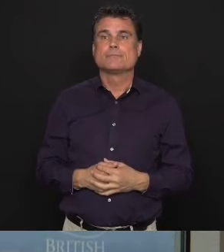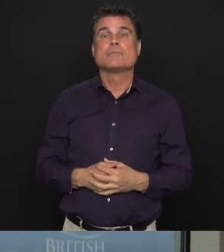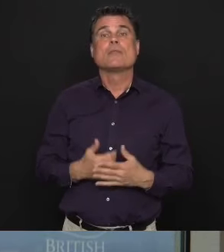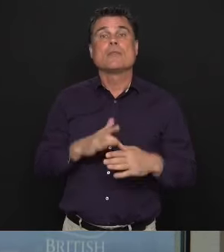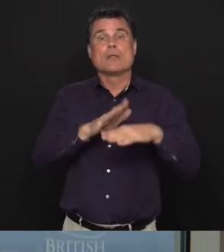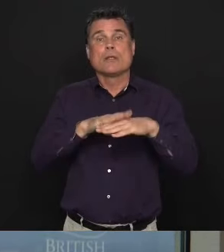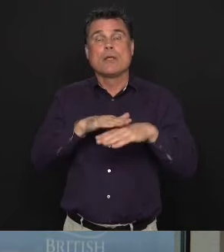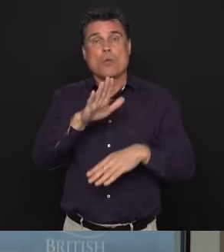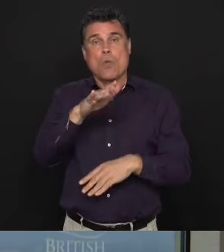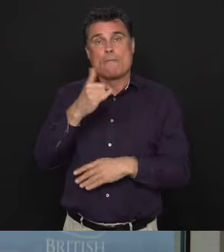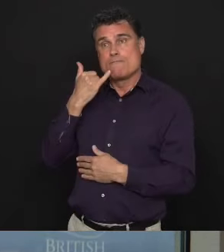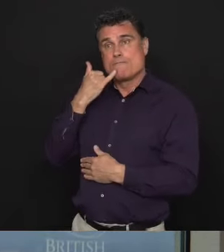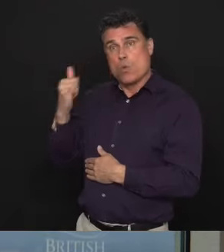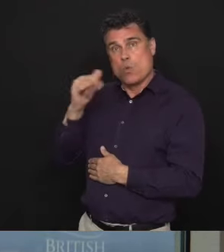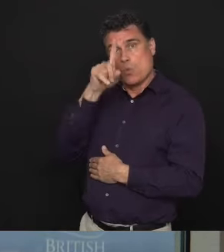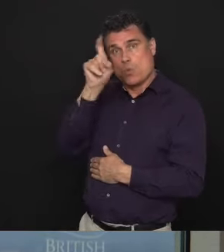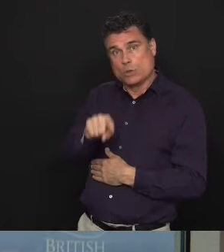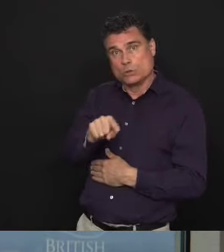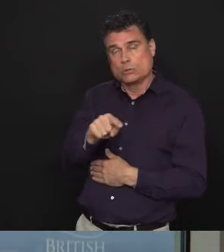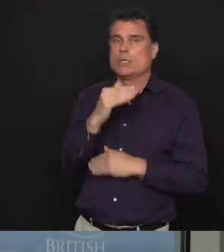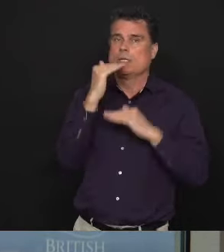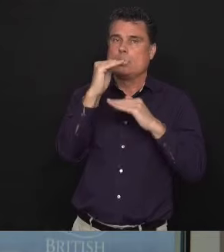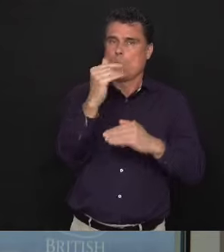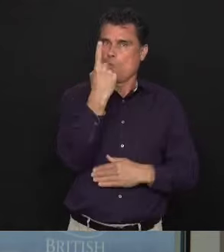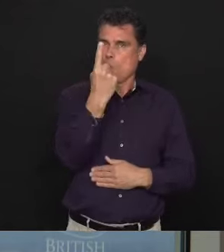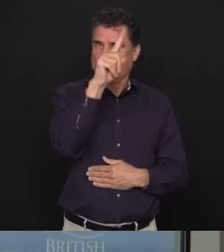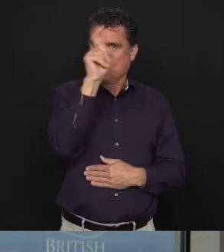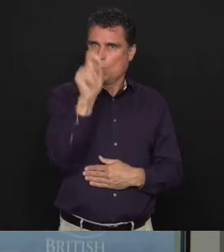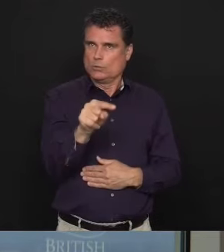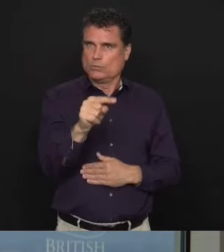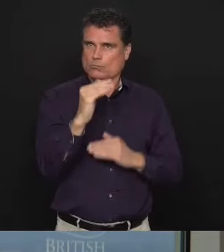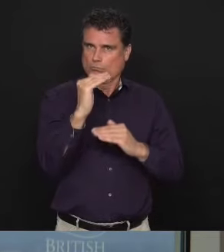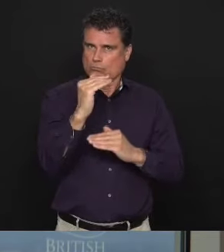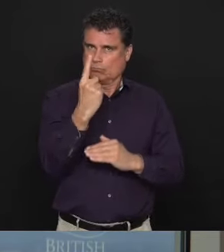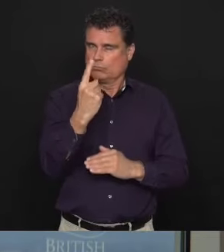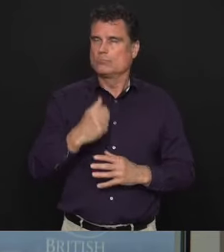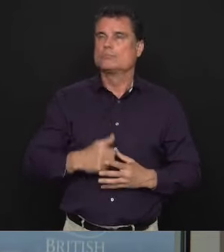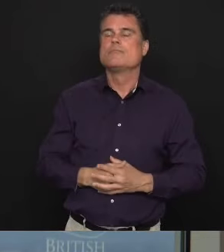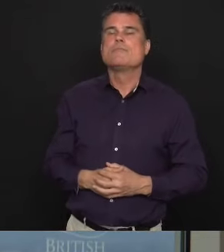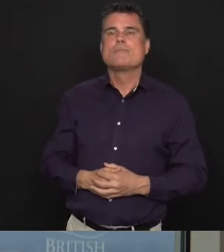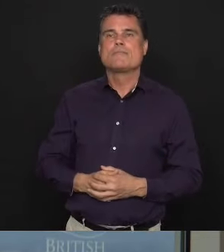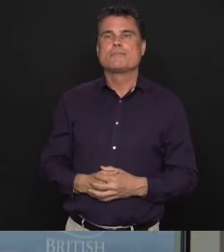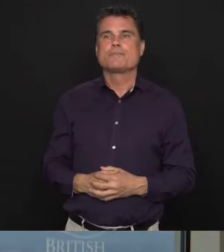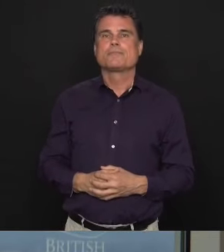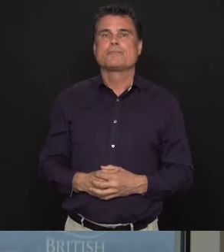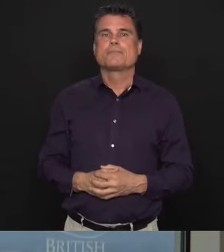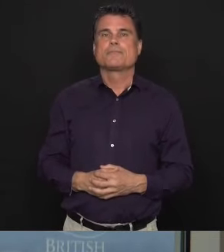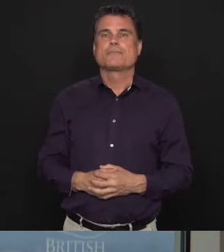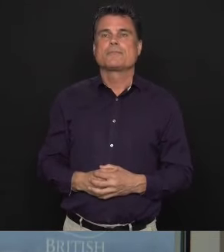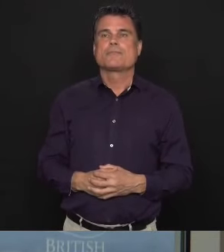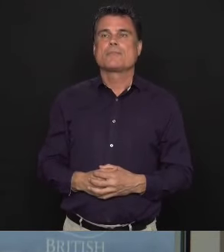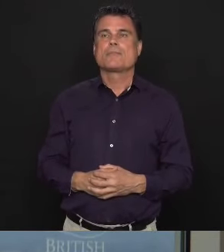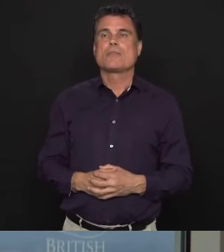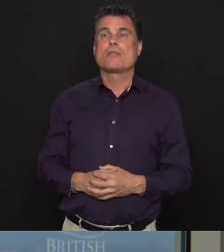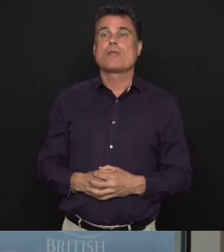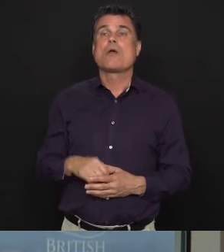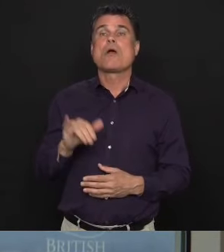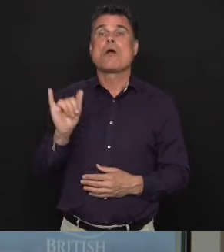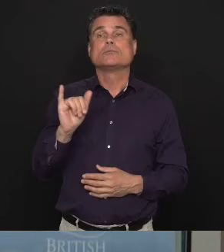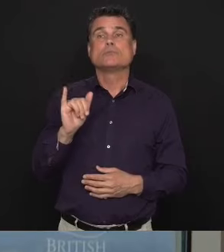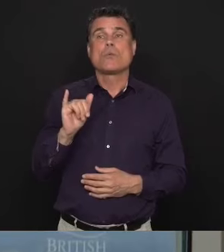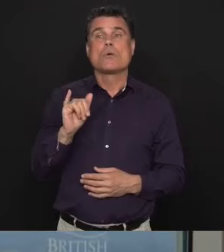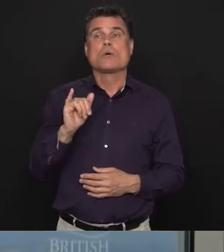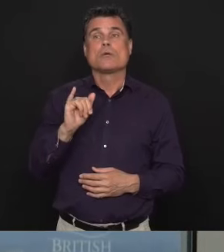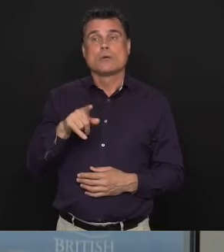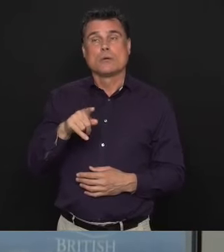1 to line up for questions. Media will be limited to one question only. Please make sure that your handsets are unmuted. You will